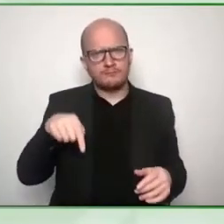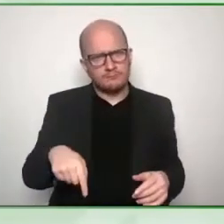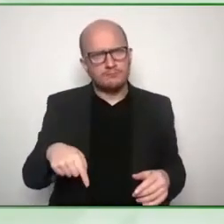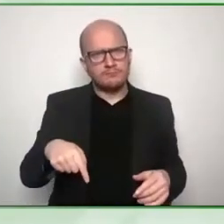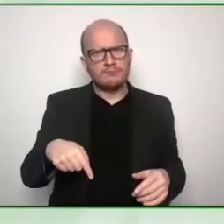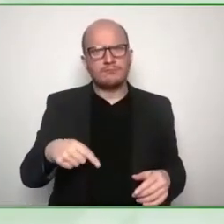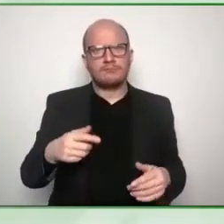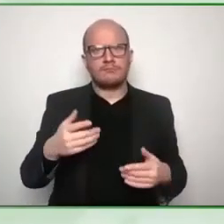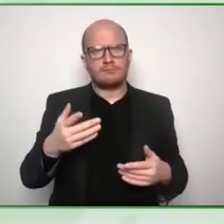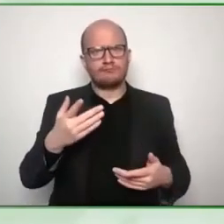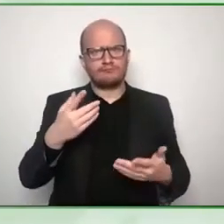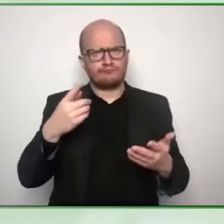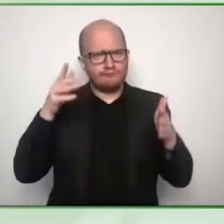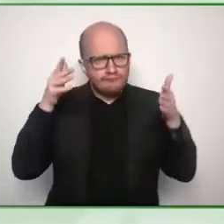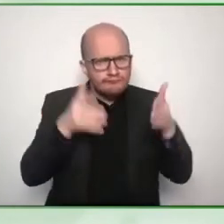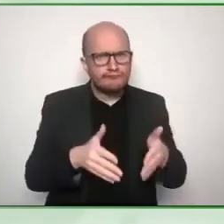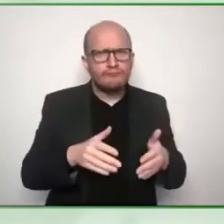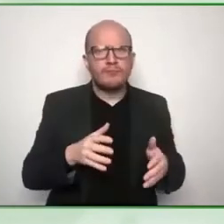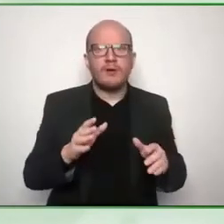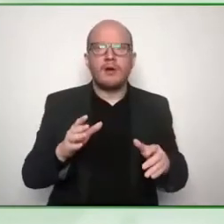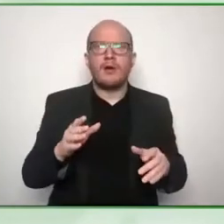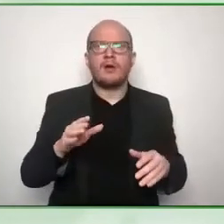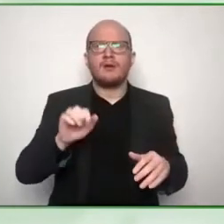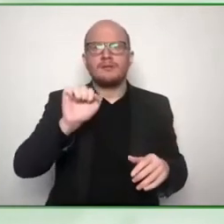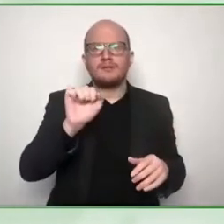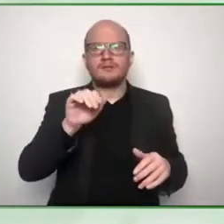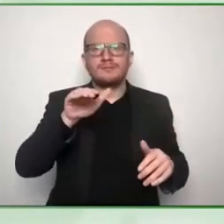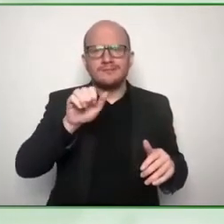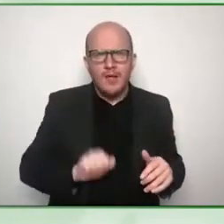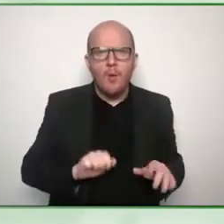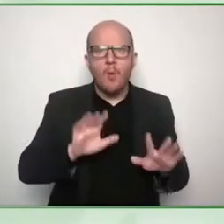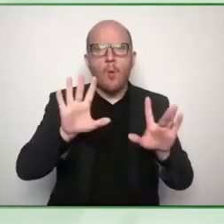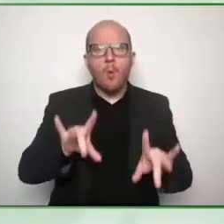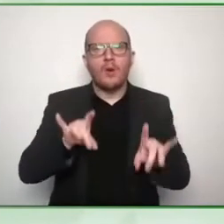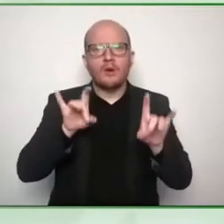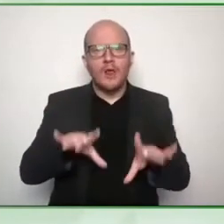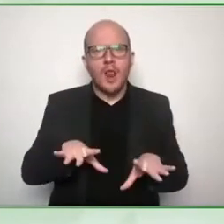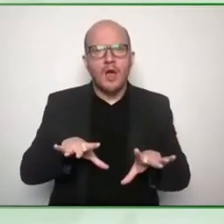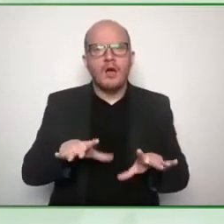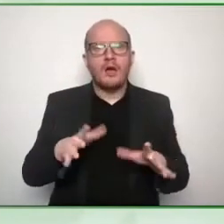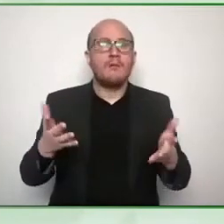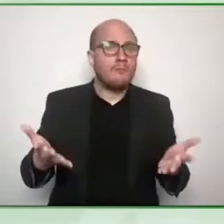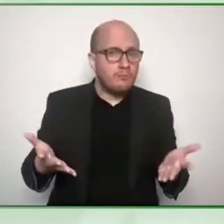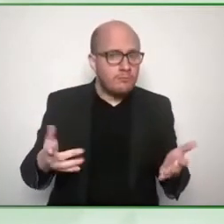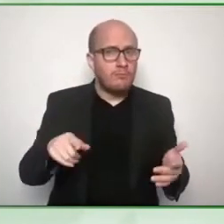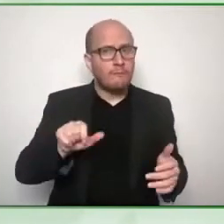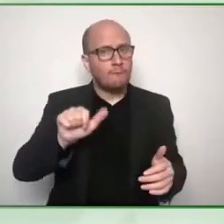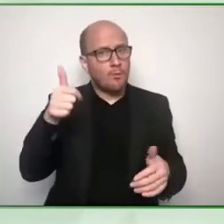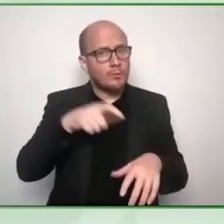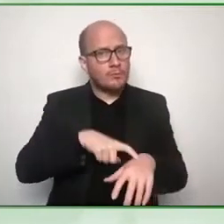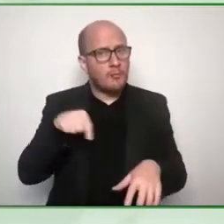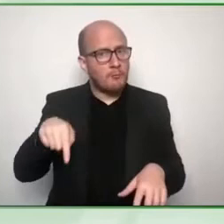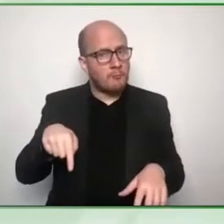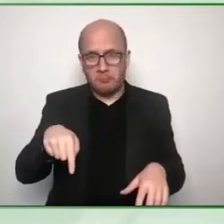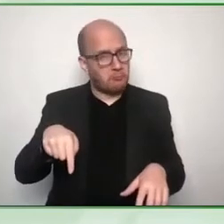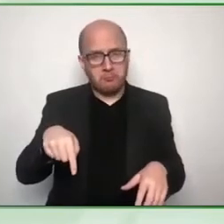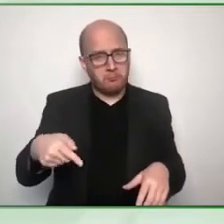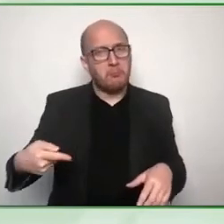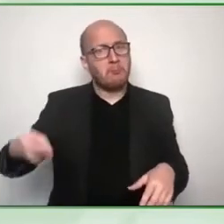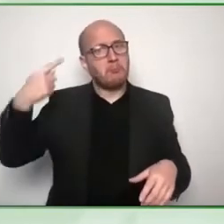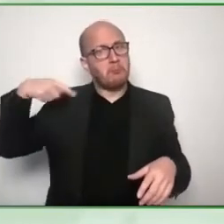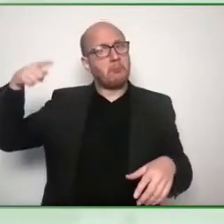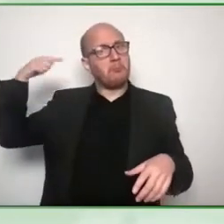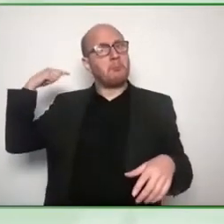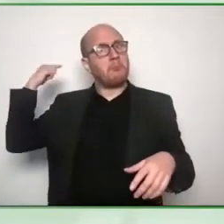toolkit because we're very fortunate enough to have had a member of the austrian parliament verena nussbaum act as a mentor and